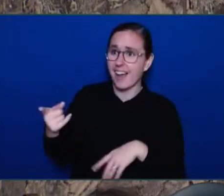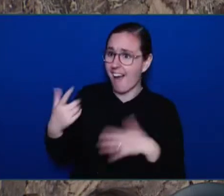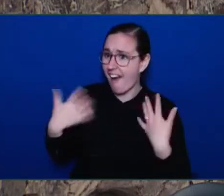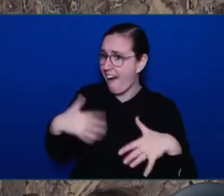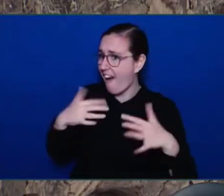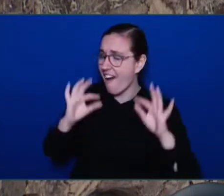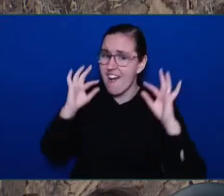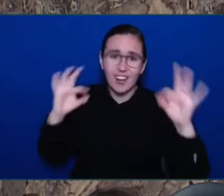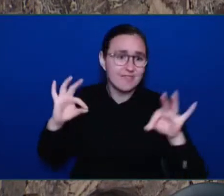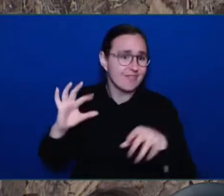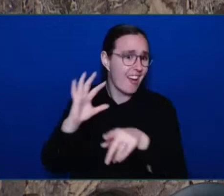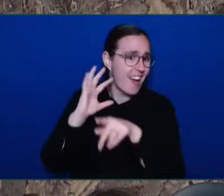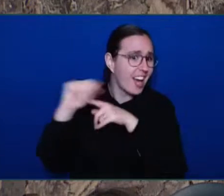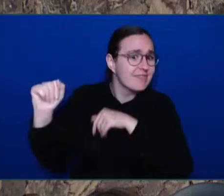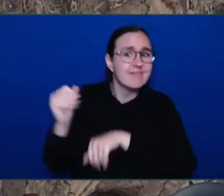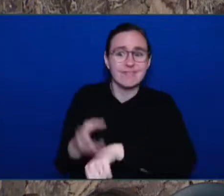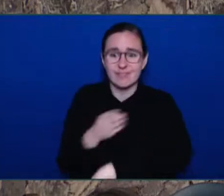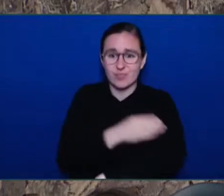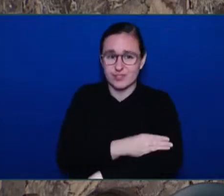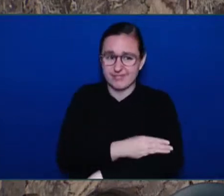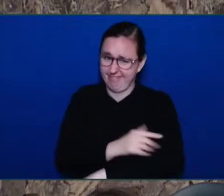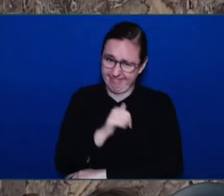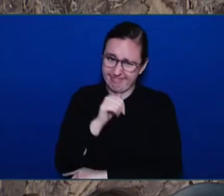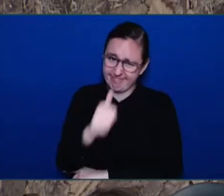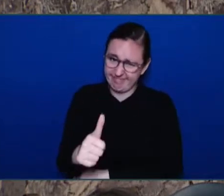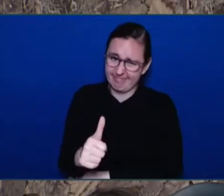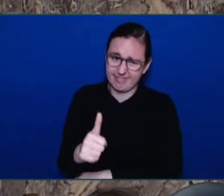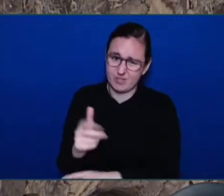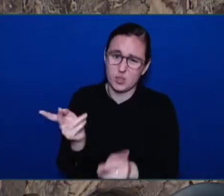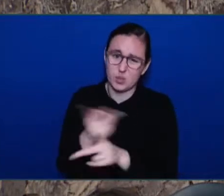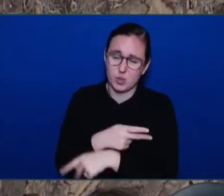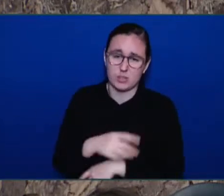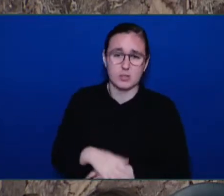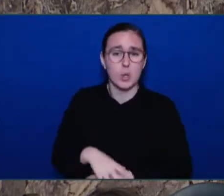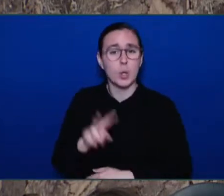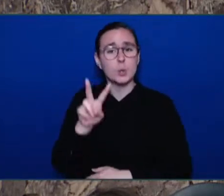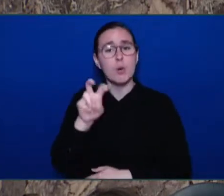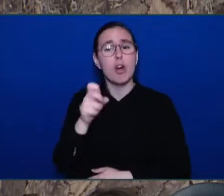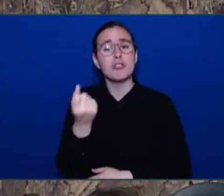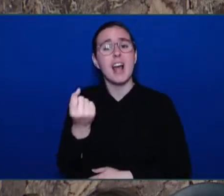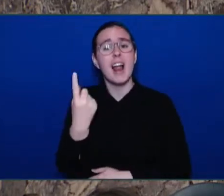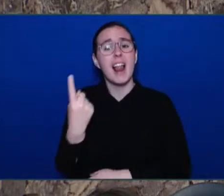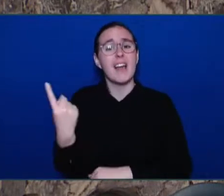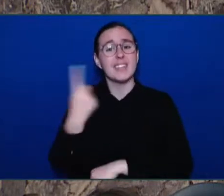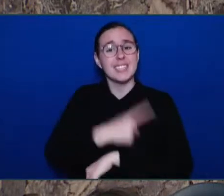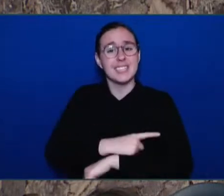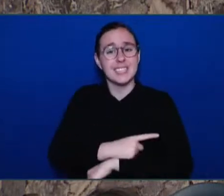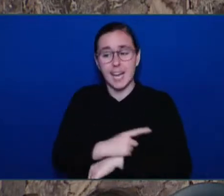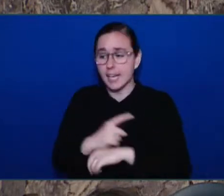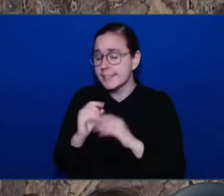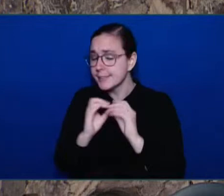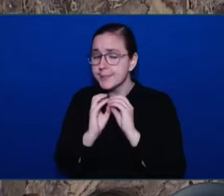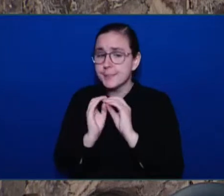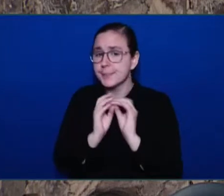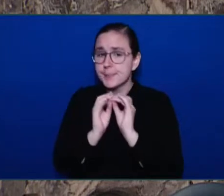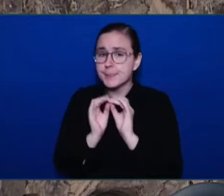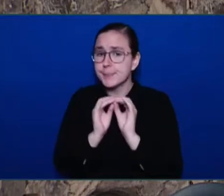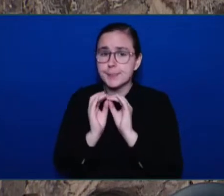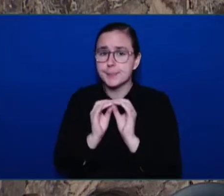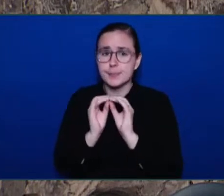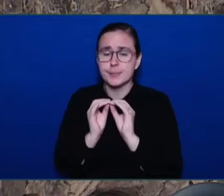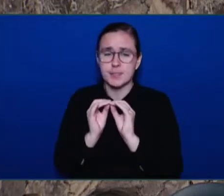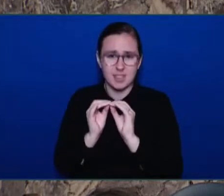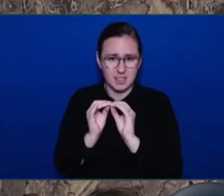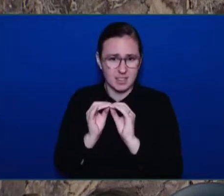211 days ago, over 1,200 British Columbians have lost their lives. My question is, many people have to